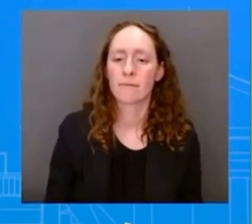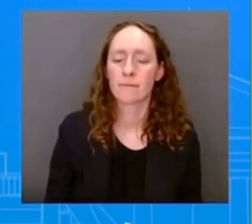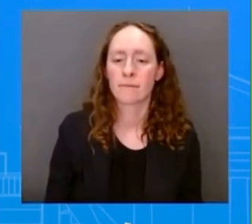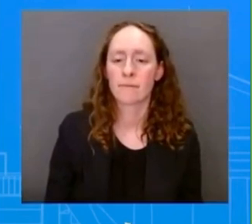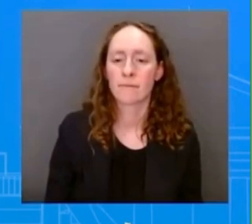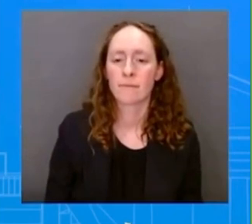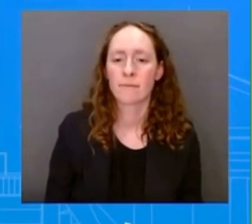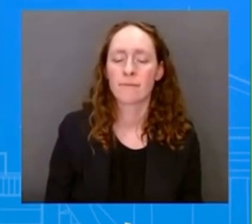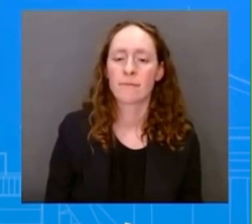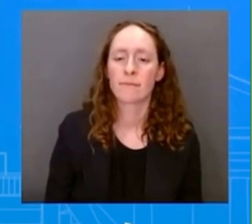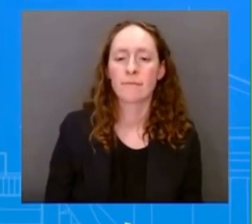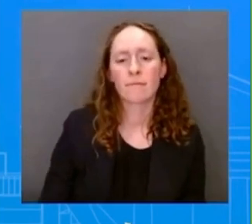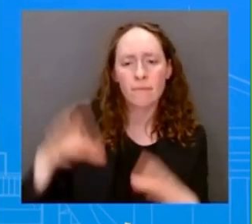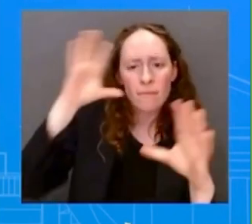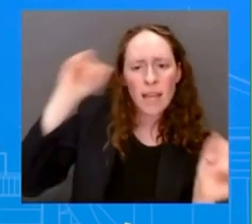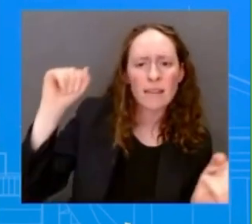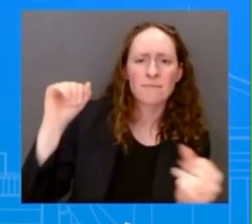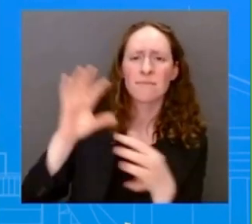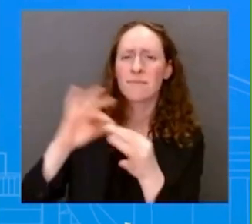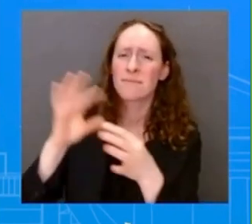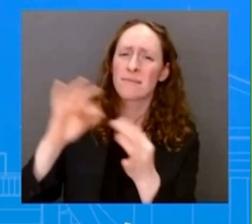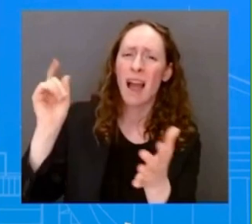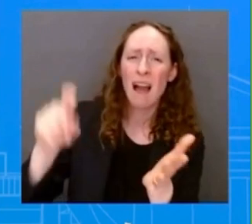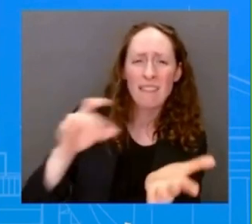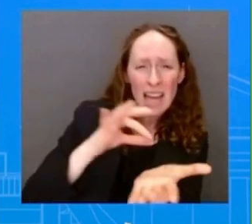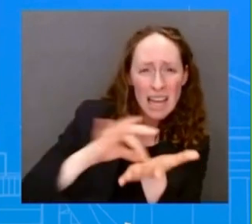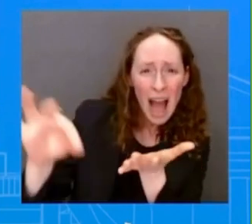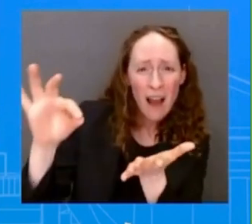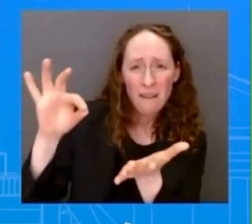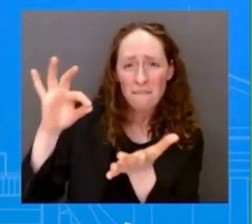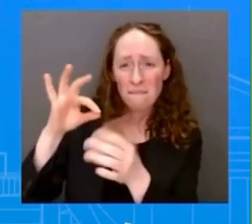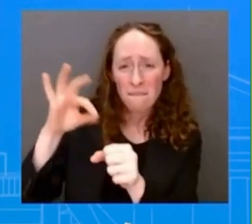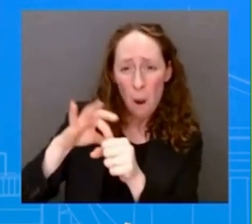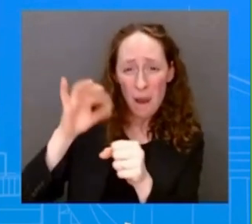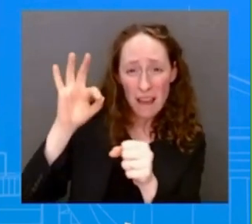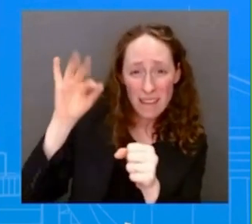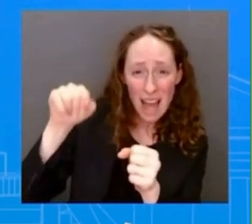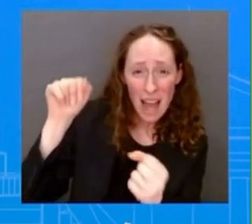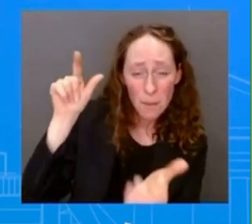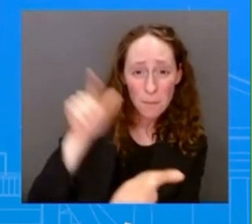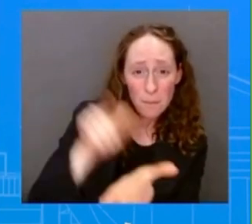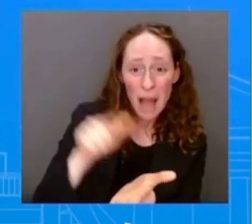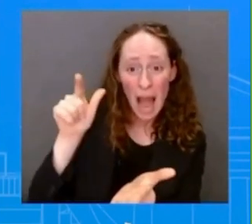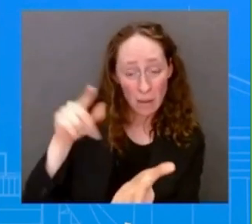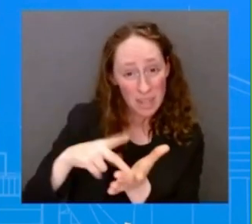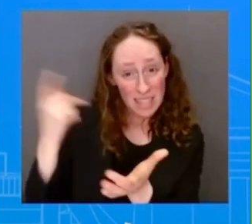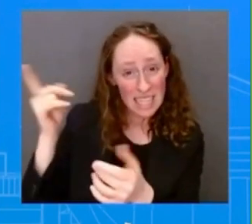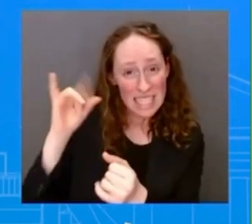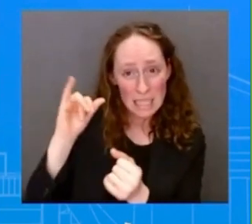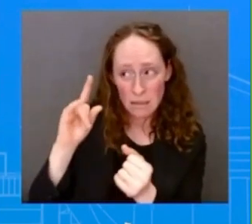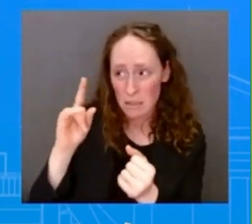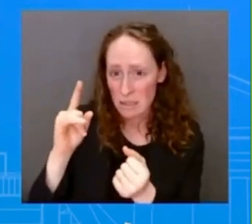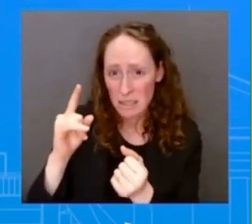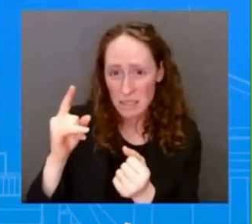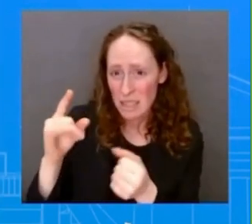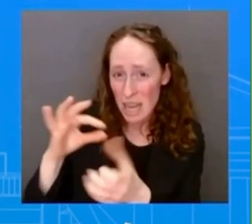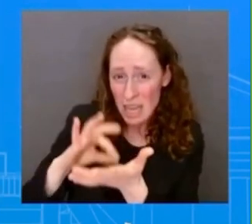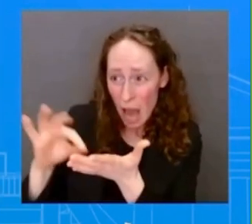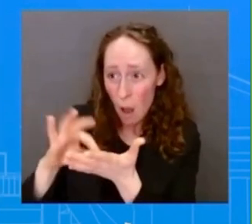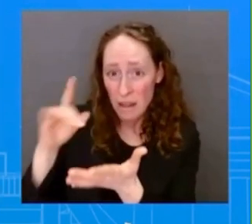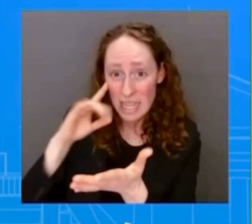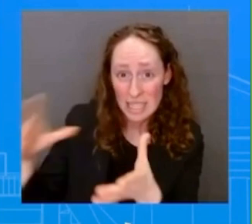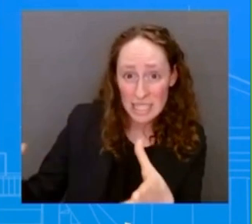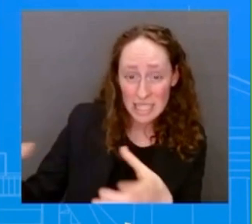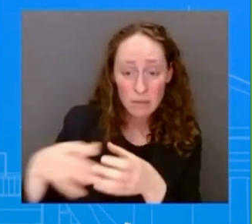heard any more on that. Did he count votes or make any outreach at that time? In retrospect, should he have done more during that window? The president has had more